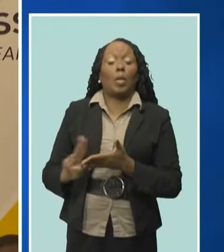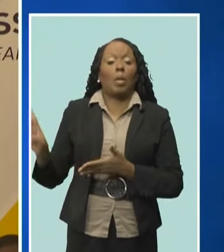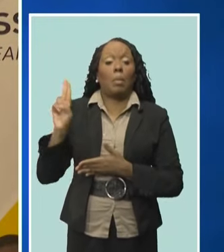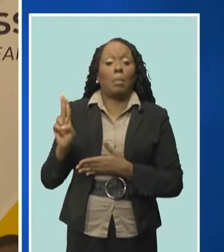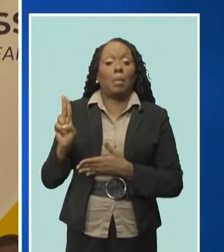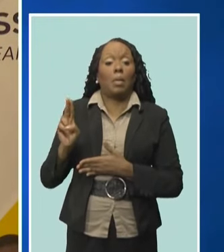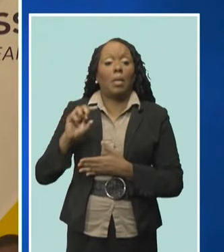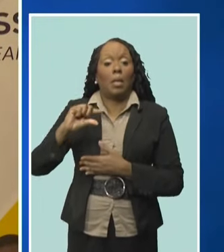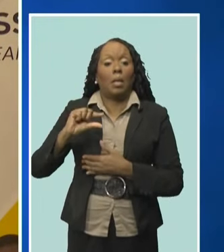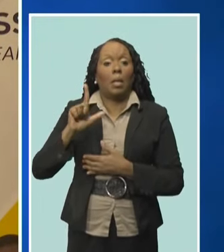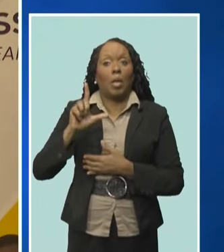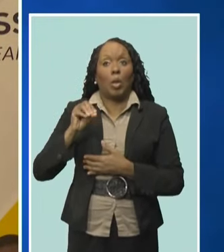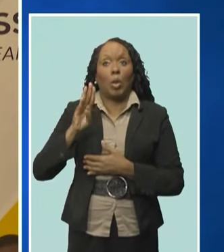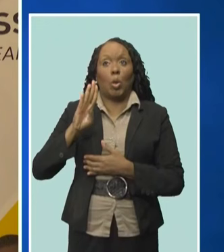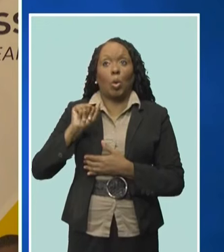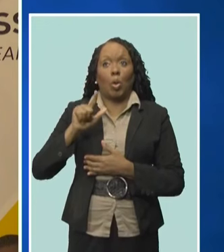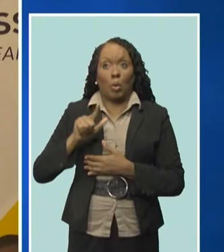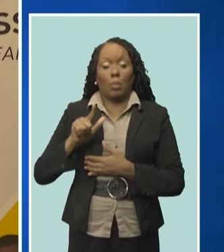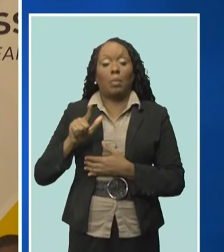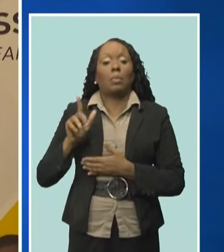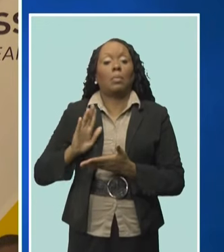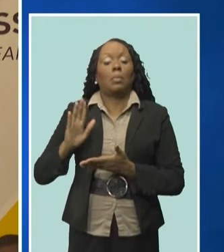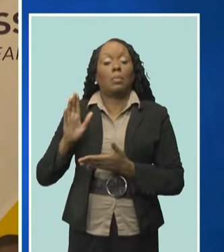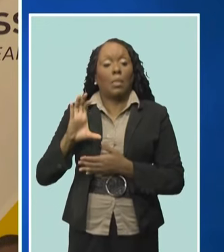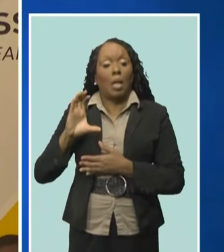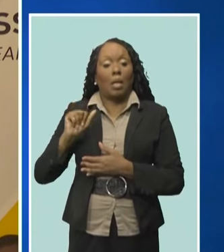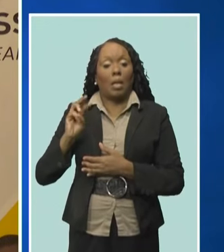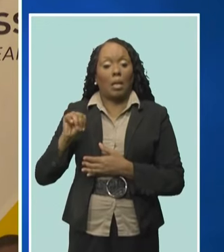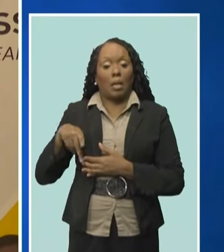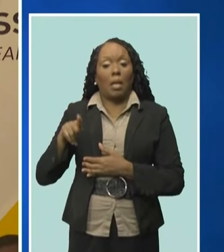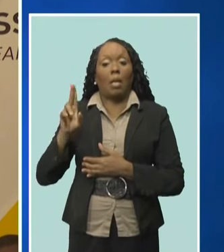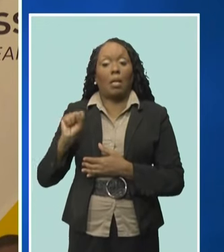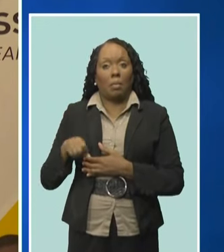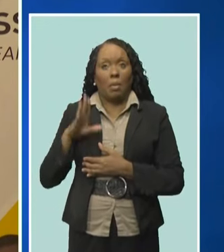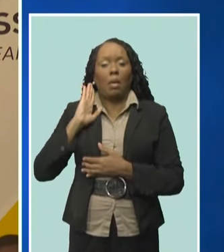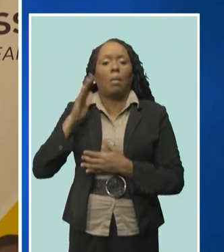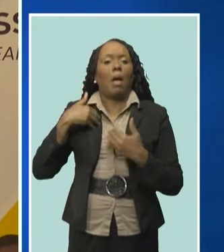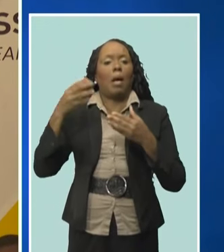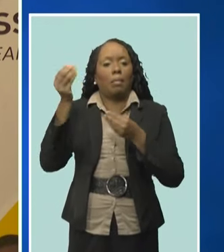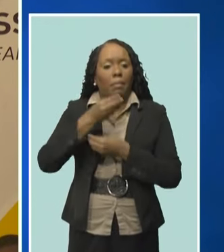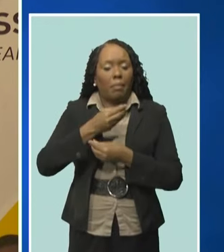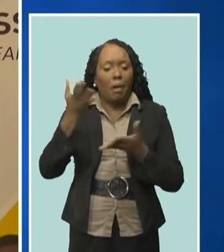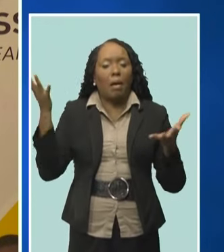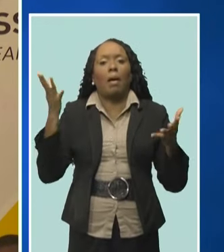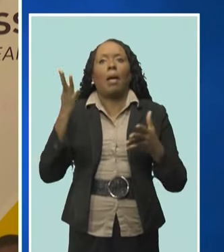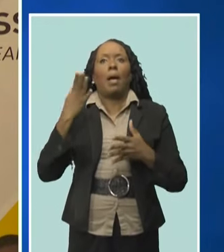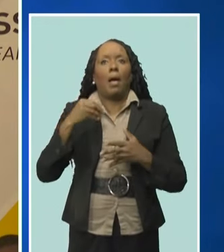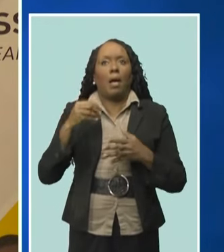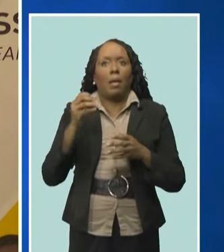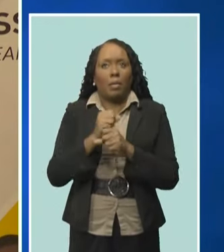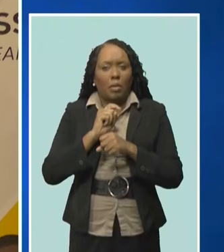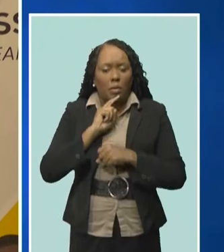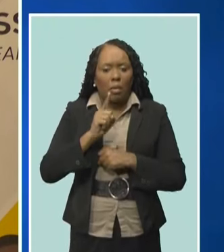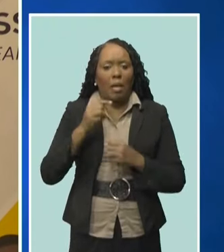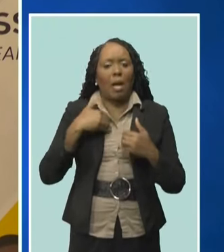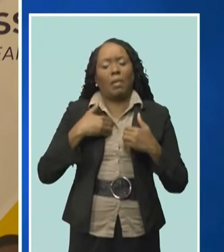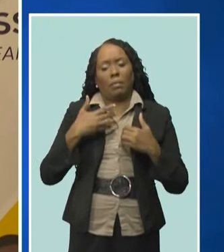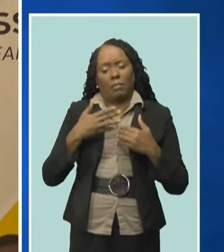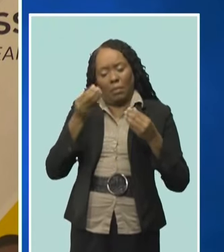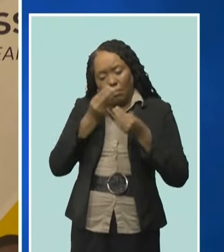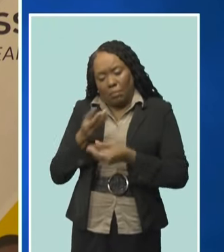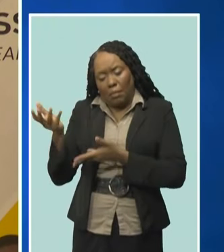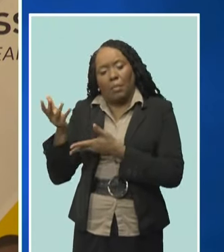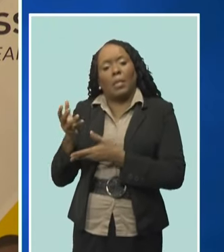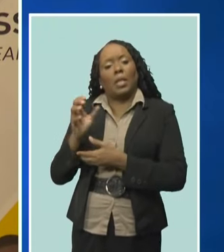provide technical input and subject matter expertise to the Sandals Corporate University in its use of the EON Reality